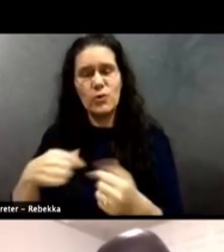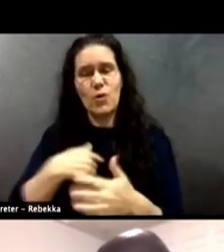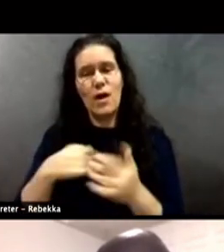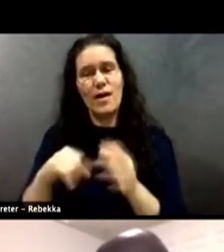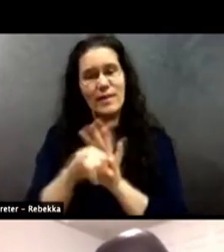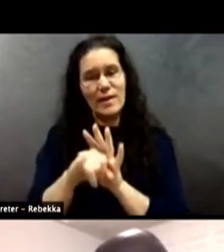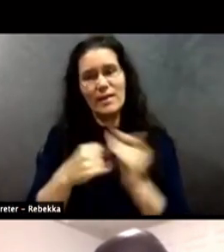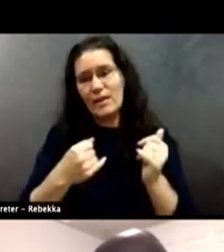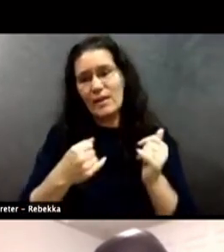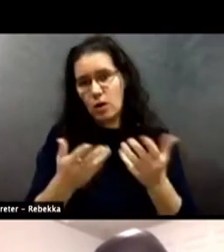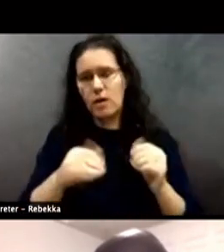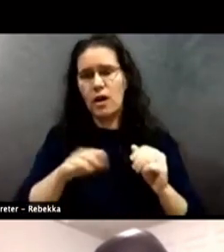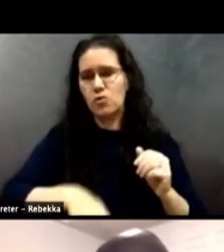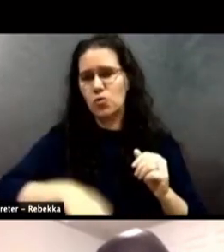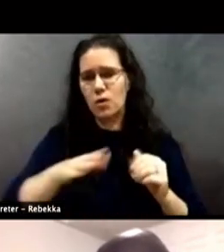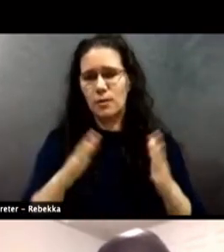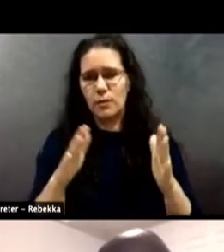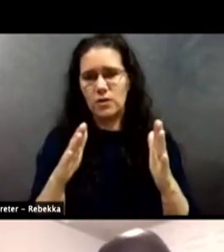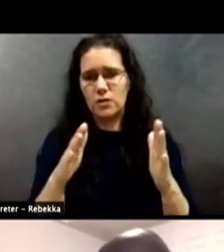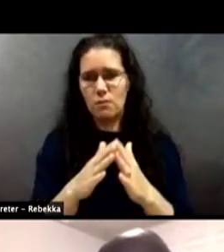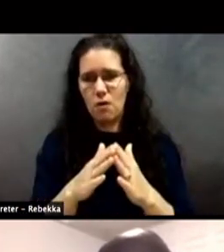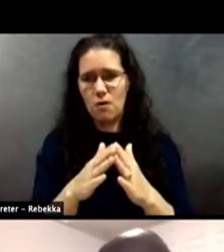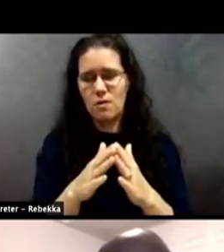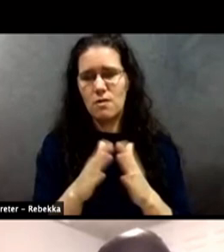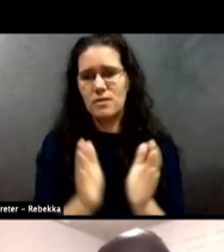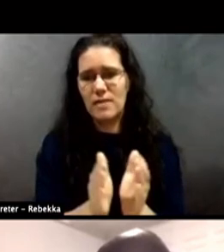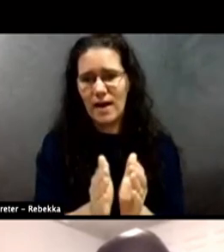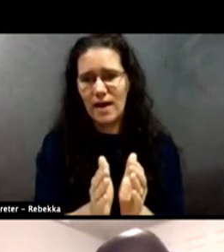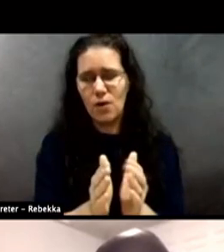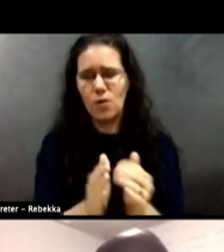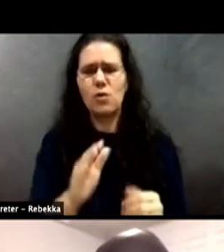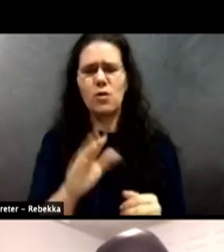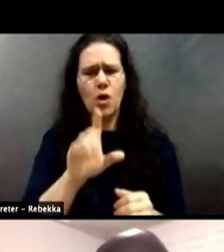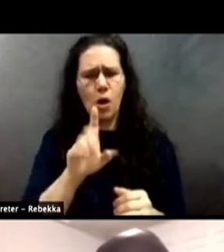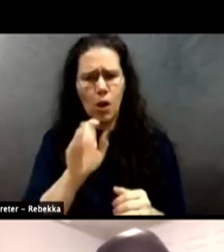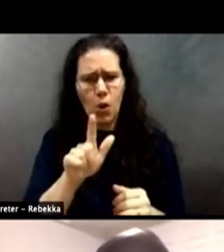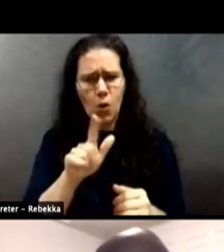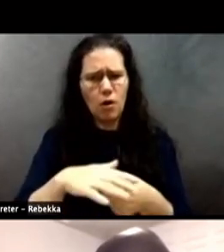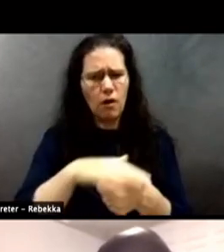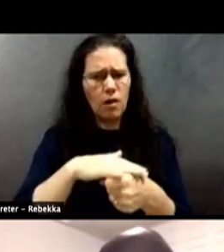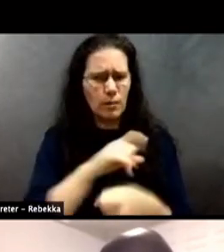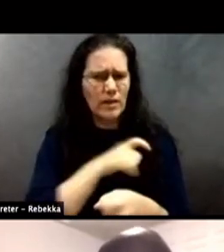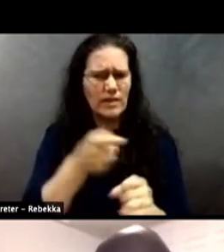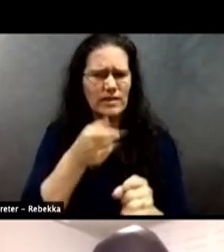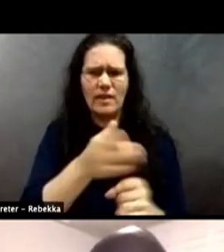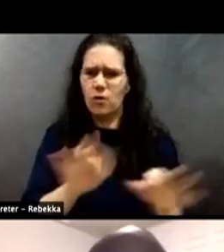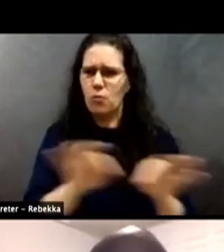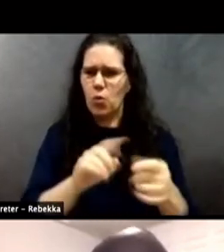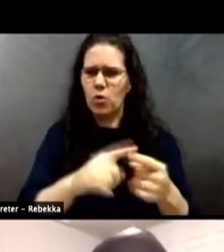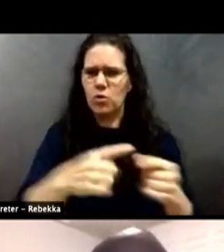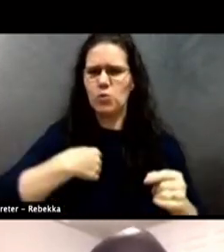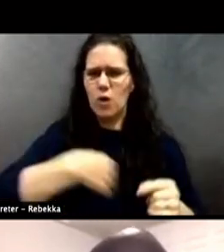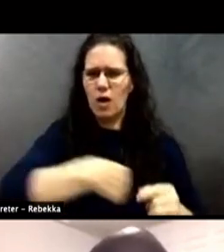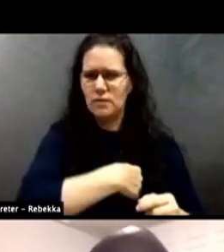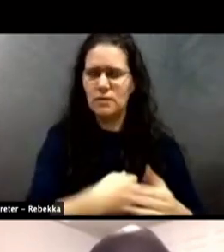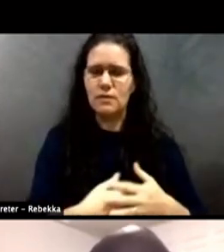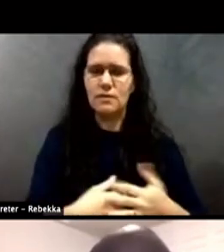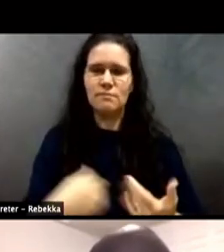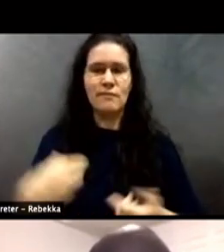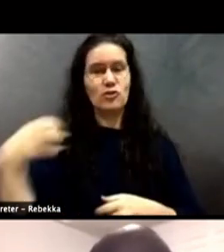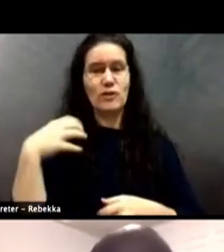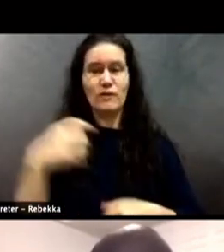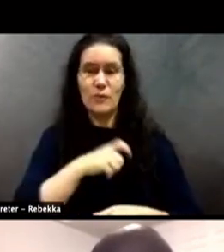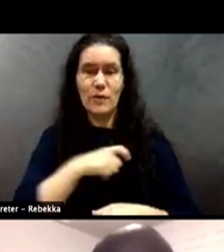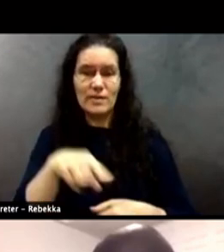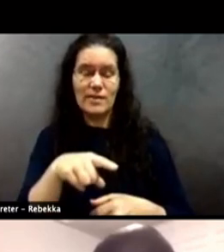the local police were very important to us. The police chief was a member of my church and a family friend.